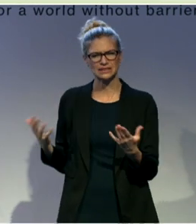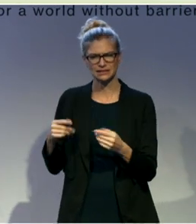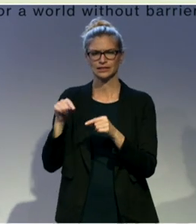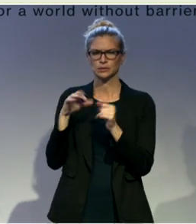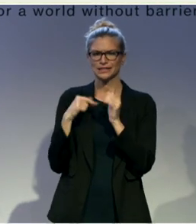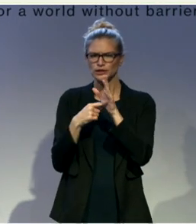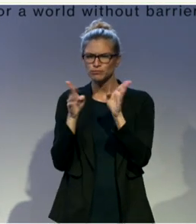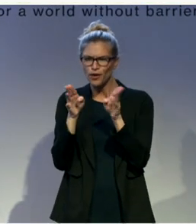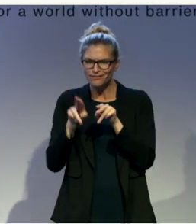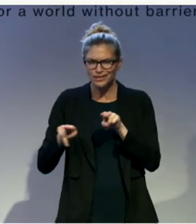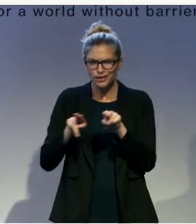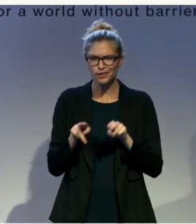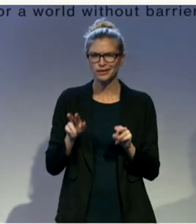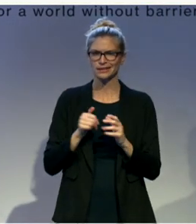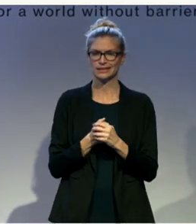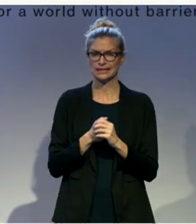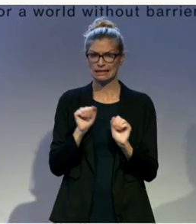but I think I can't do it with the trigger.